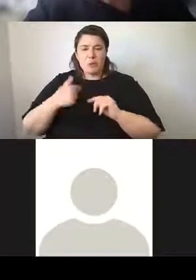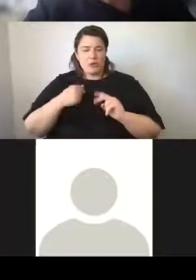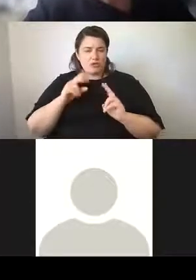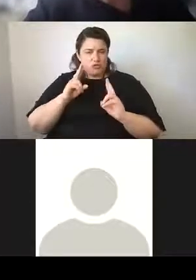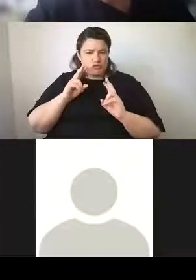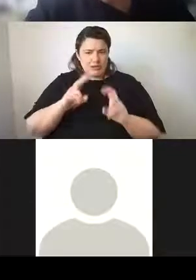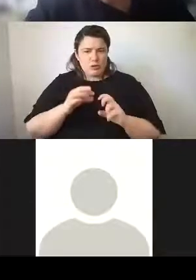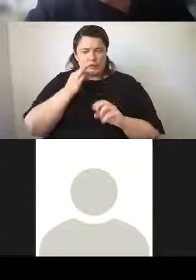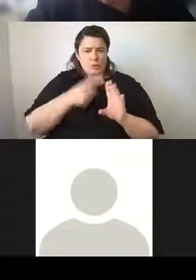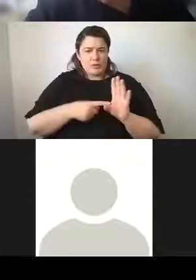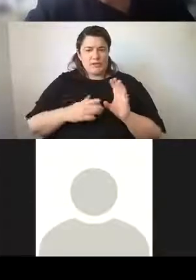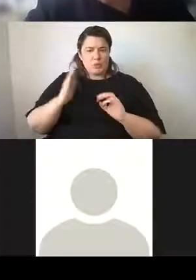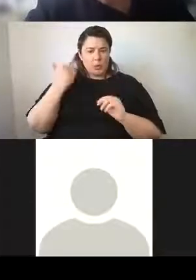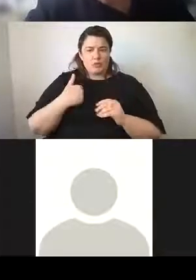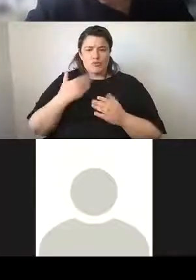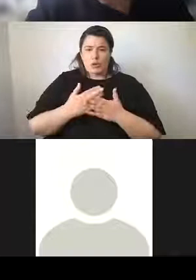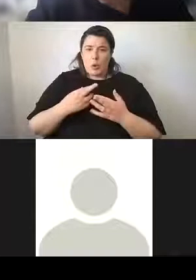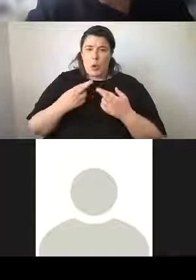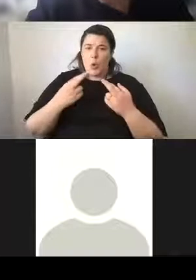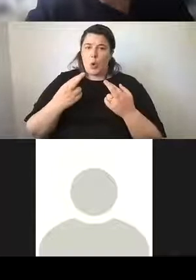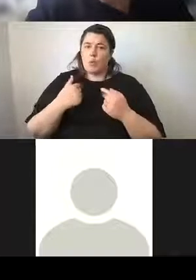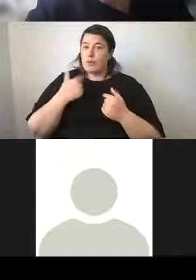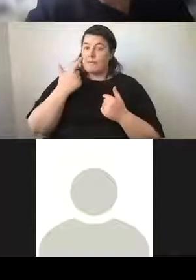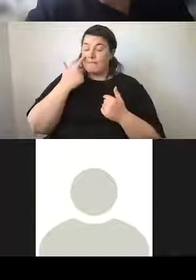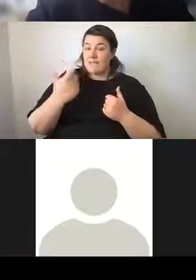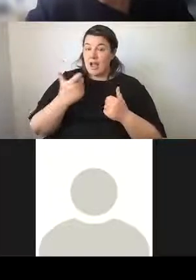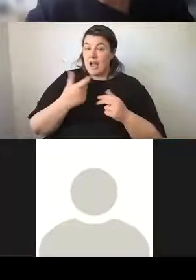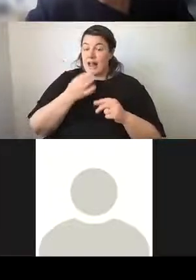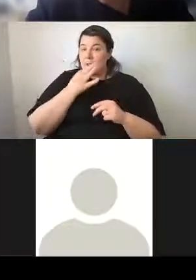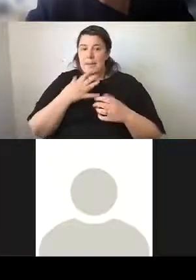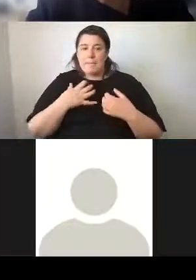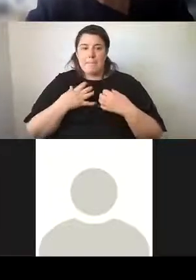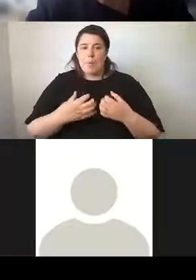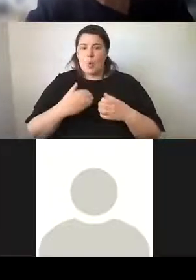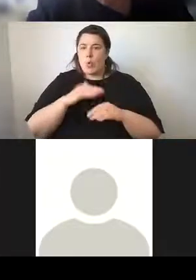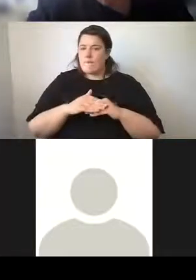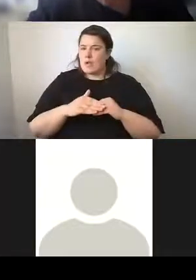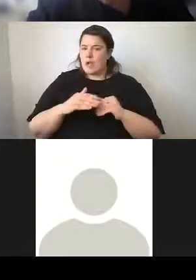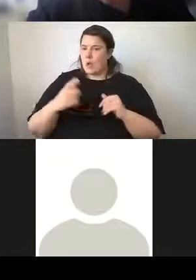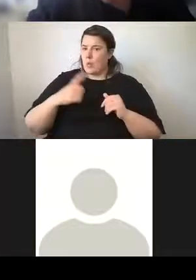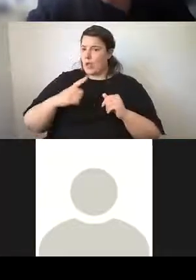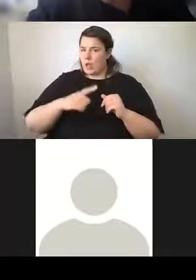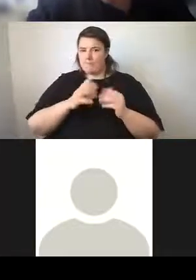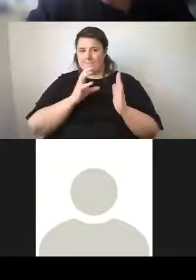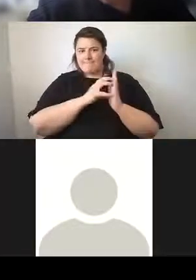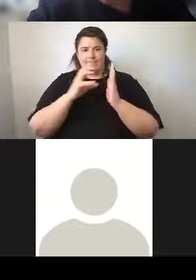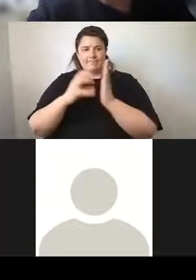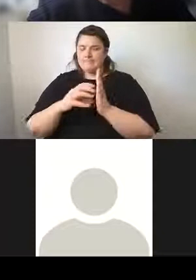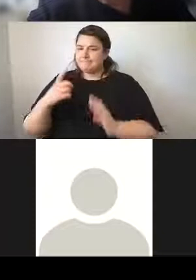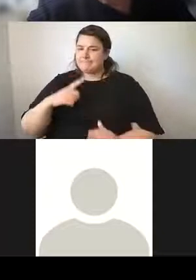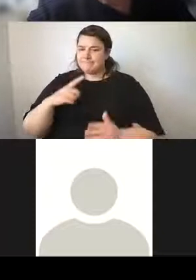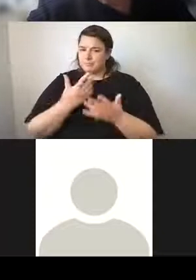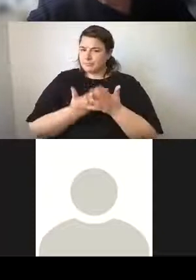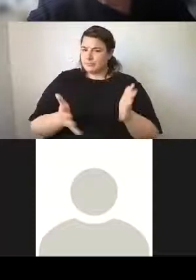years ago, we were really hopeful that we might find out a little bit about the rationale for them and how they